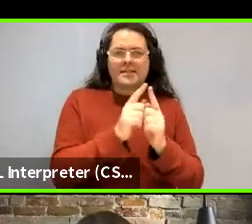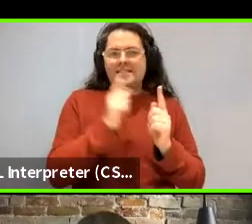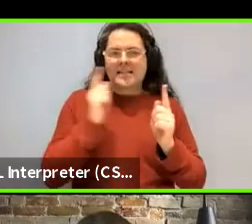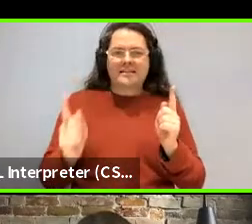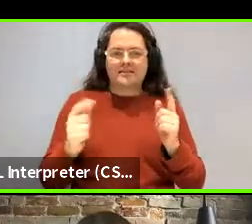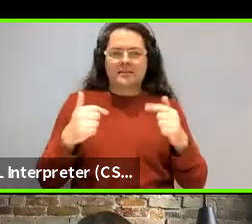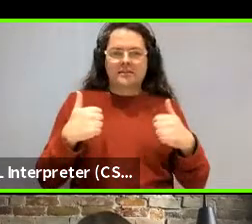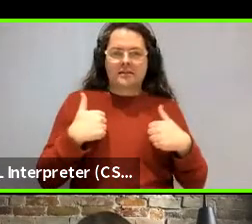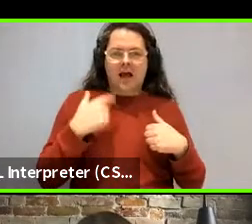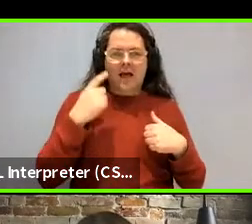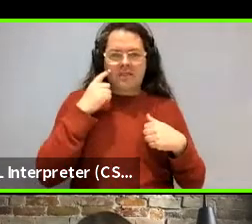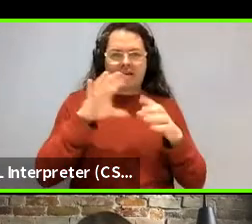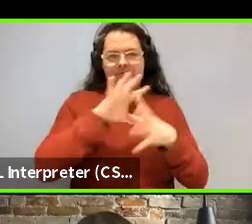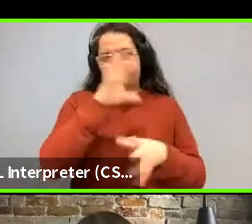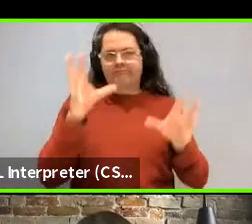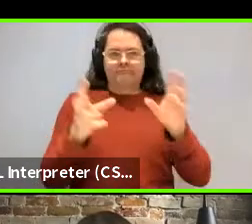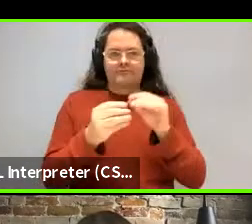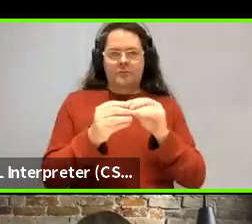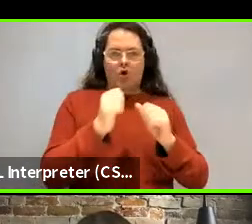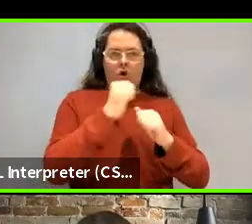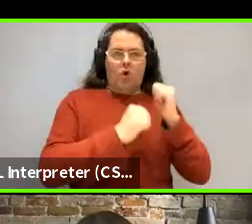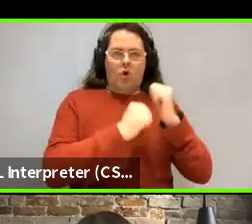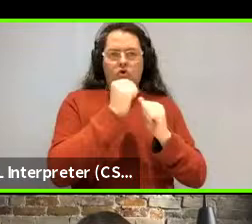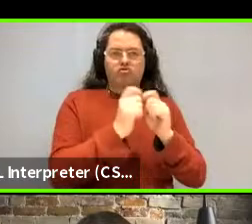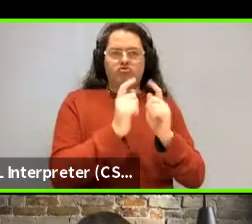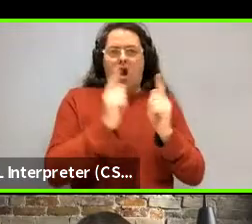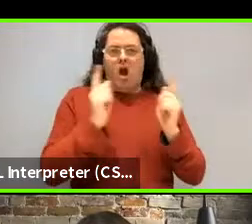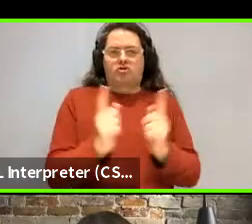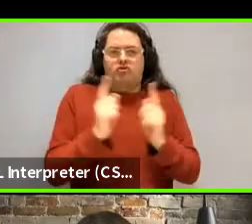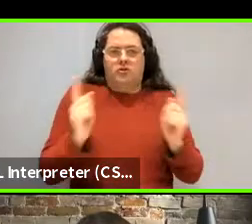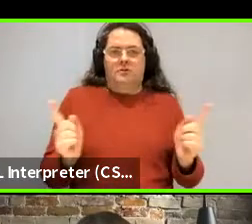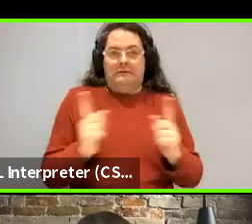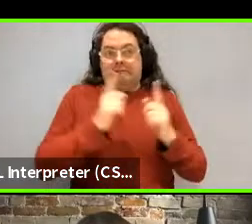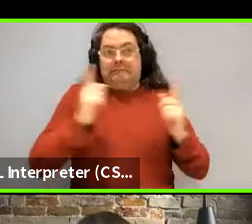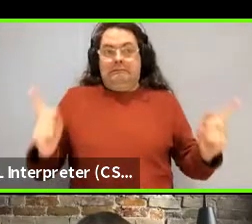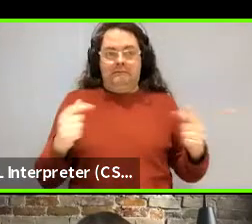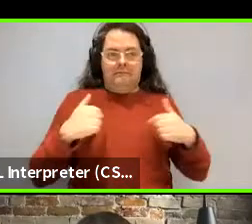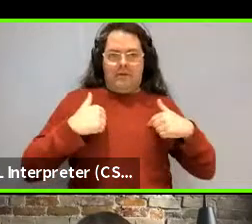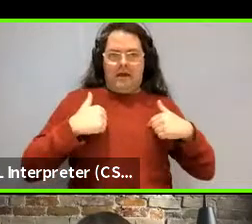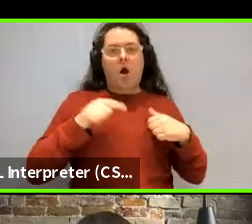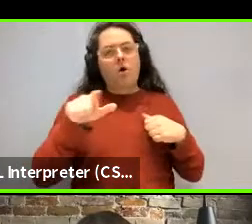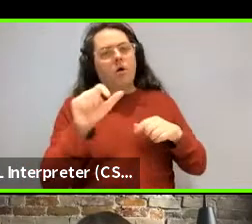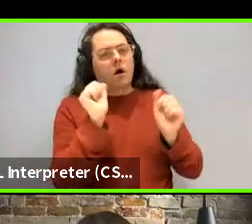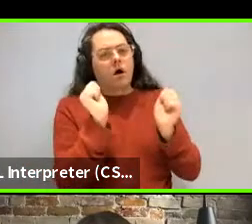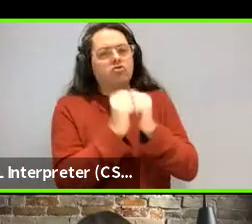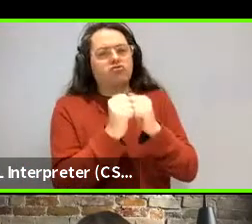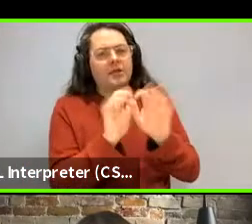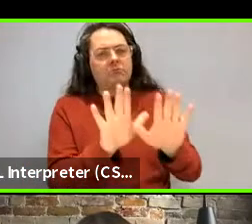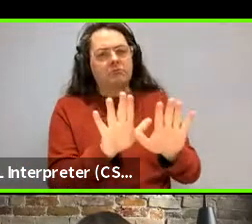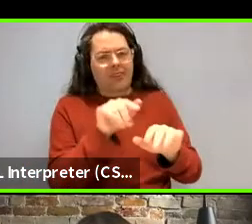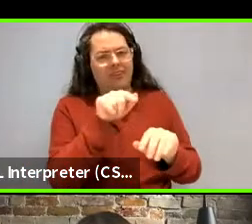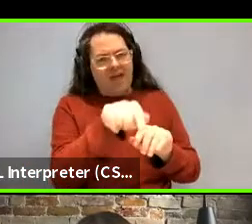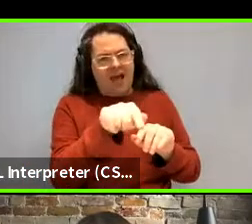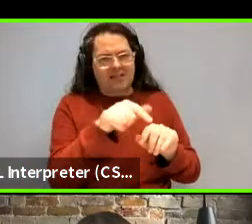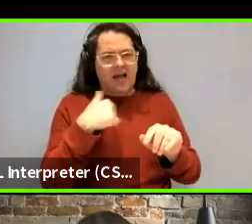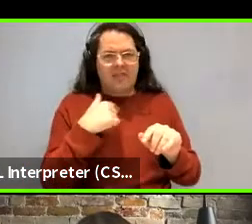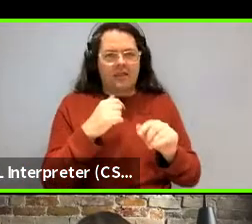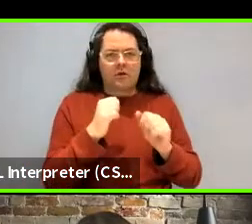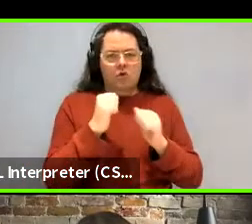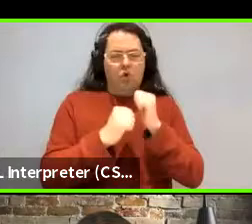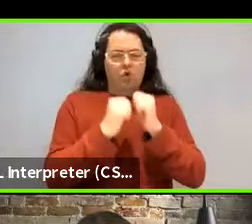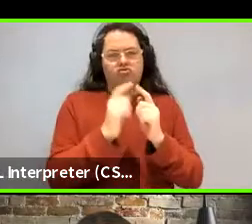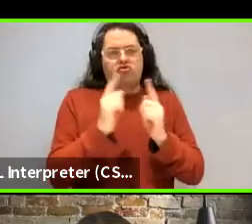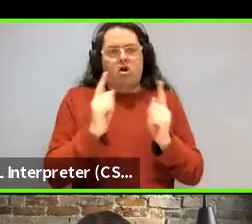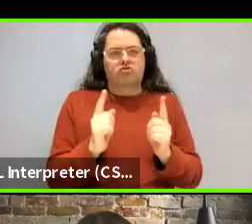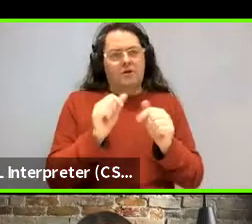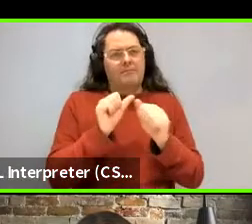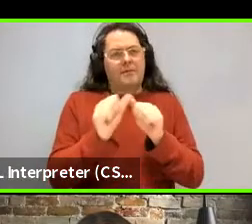think in terms of, you know, construction. I I know. I, agree. I agree with that intuition entirely. I, I don't, I, know, constructions in general is a nice way to